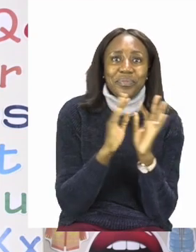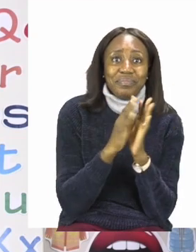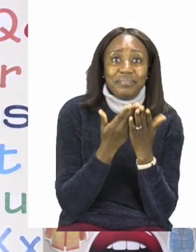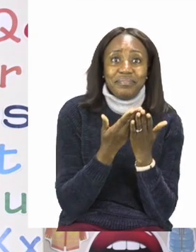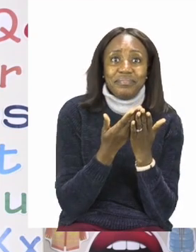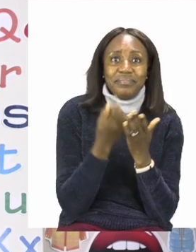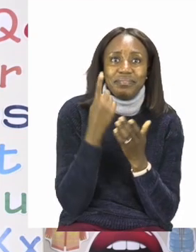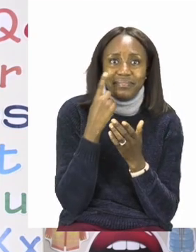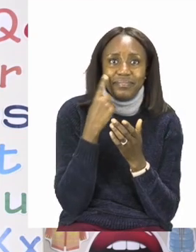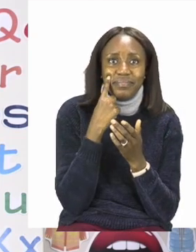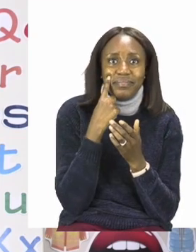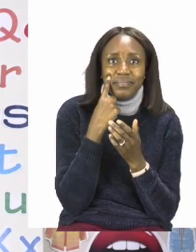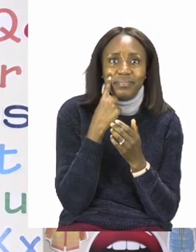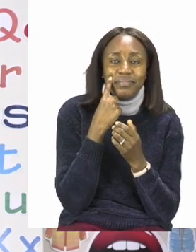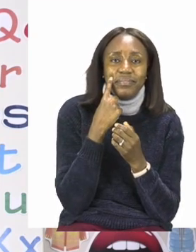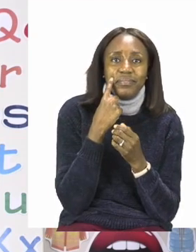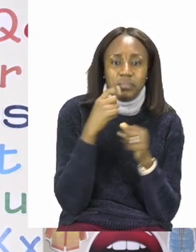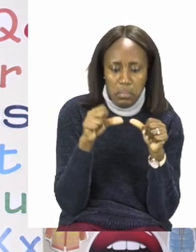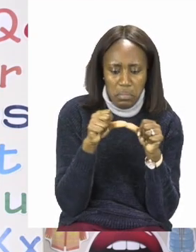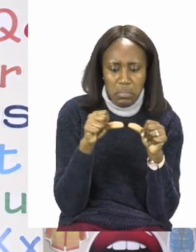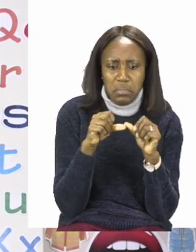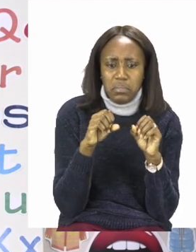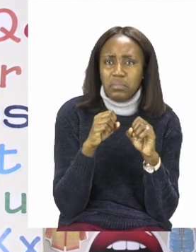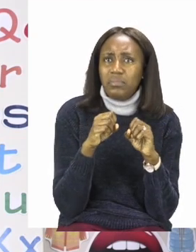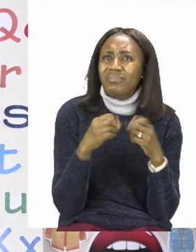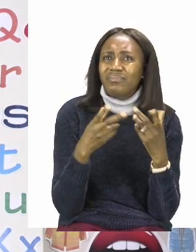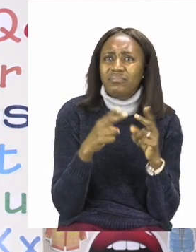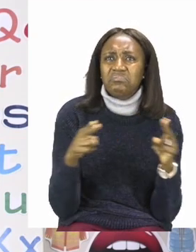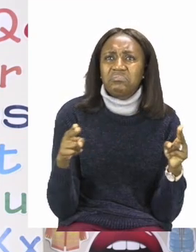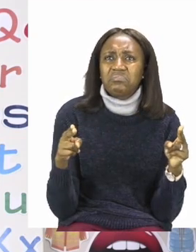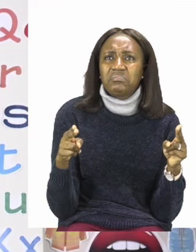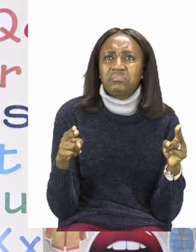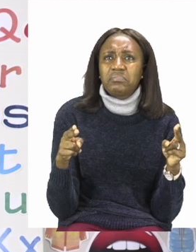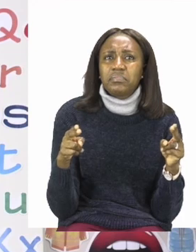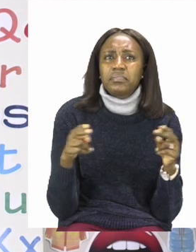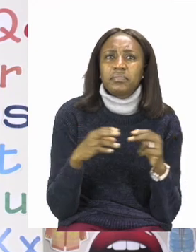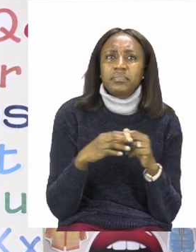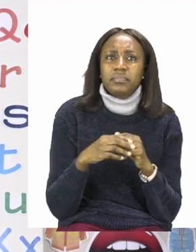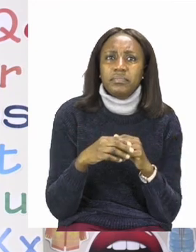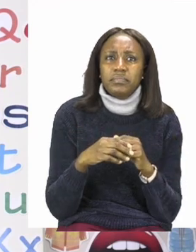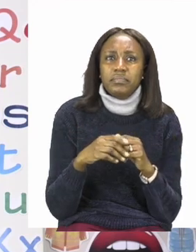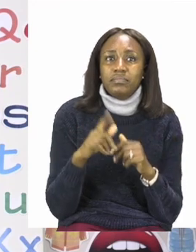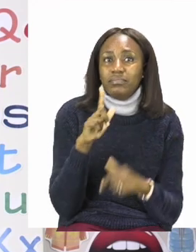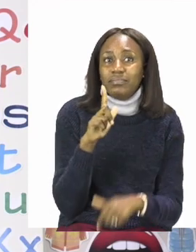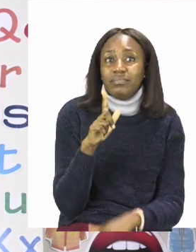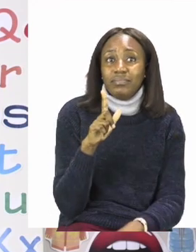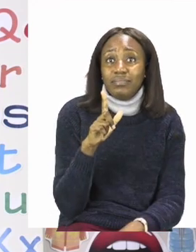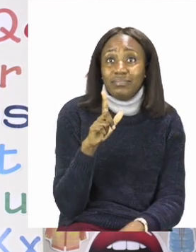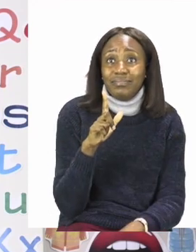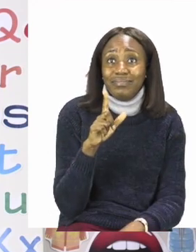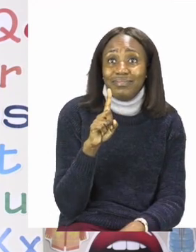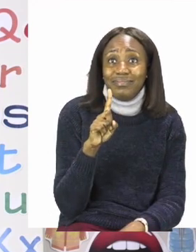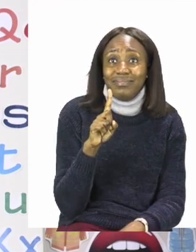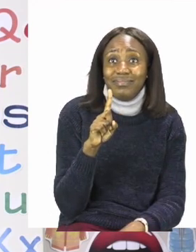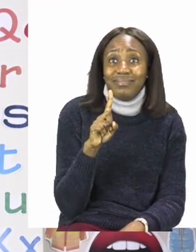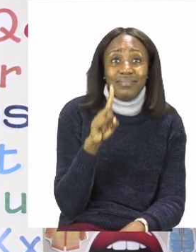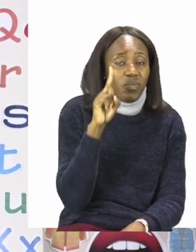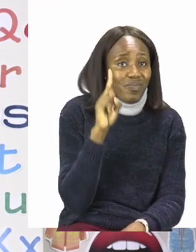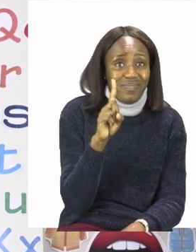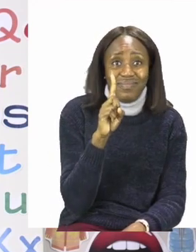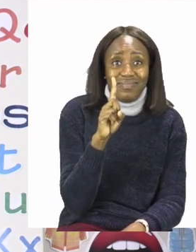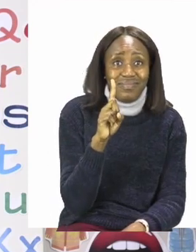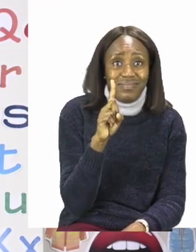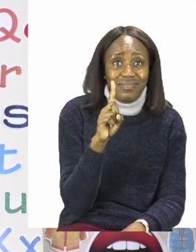here with me. And I'm going to measure how many hand spans. I have one. So